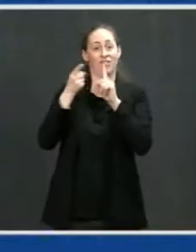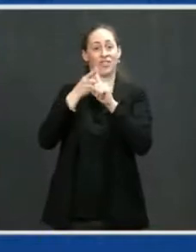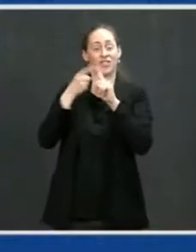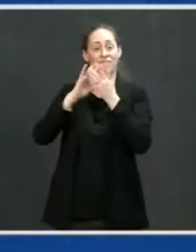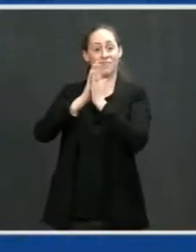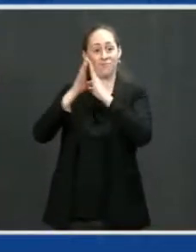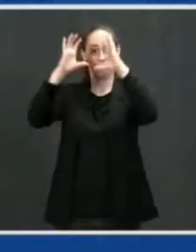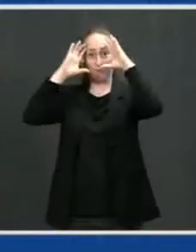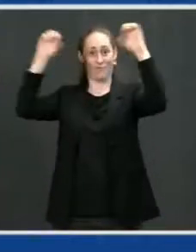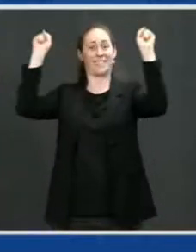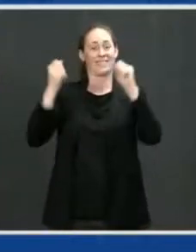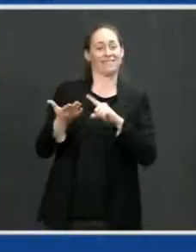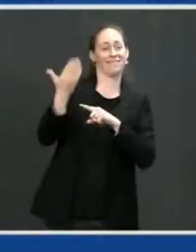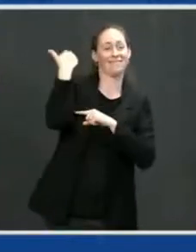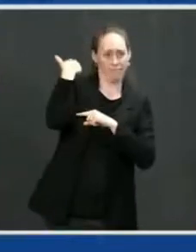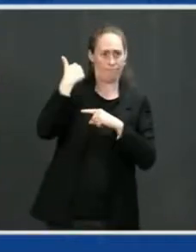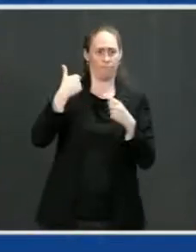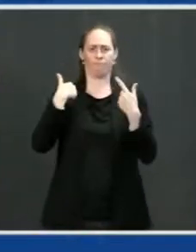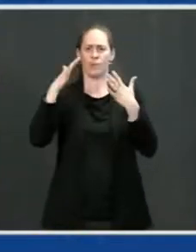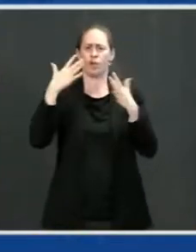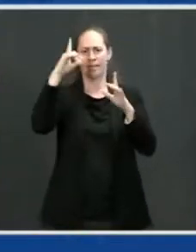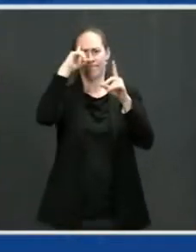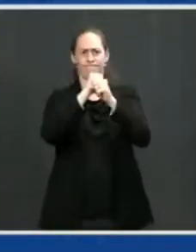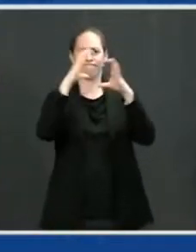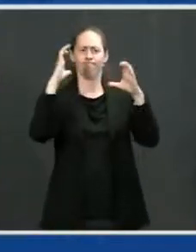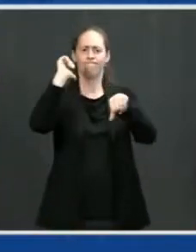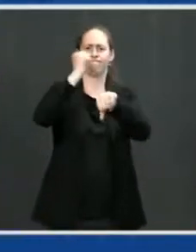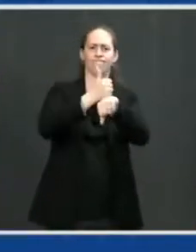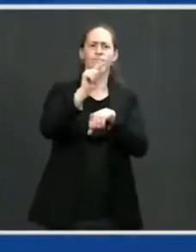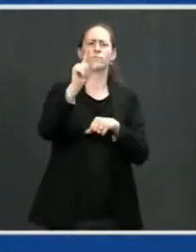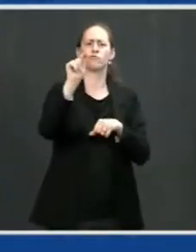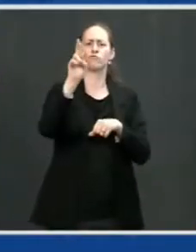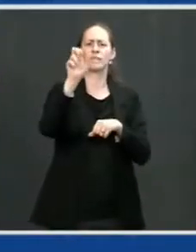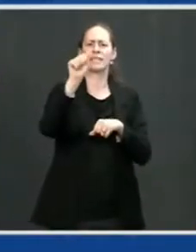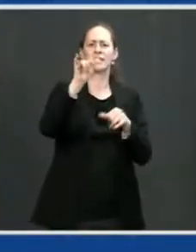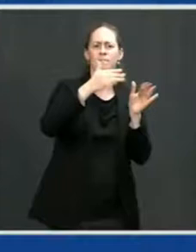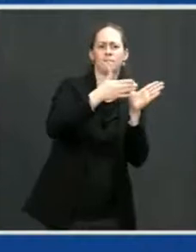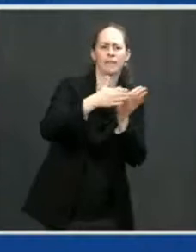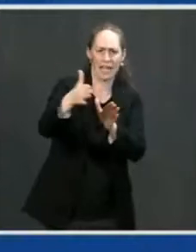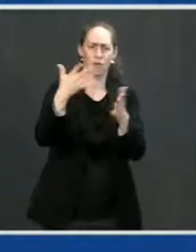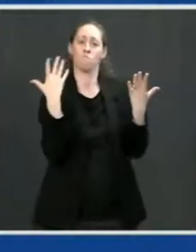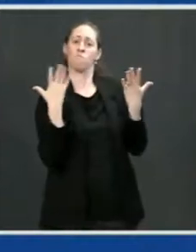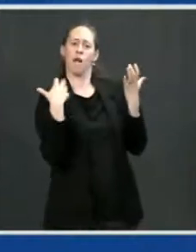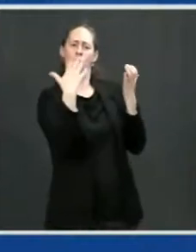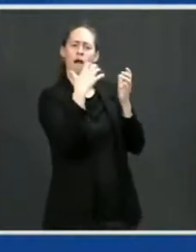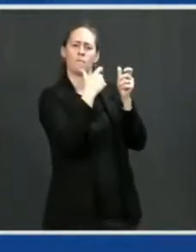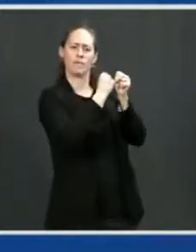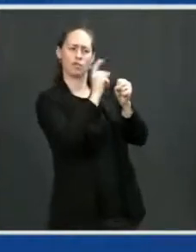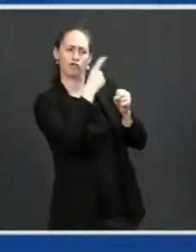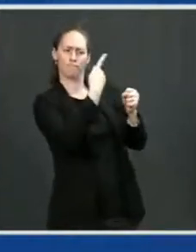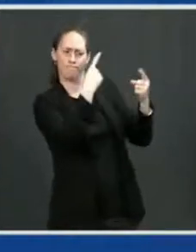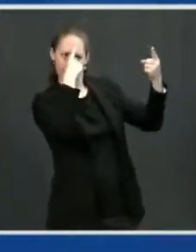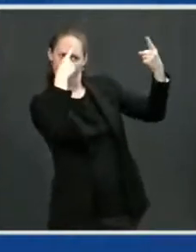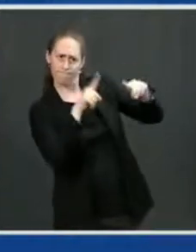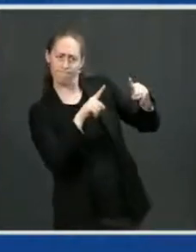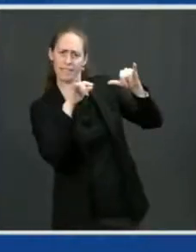maintain that key element of nuclear stability between our nations. And that was in the interest of the United States, of Russia,